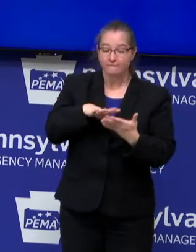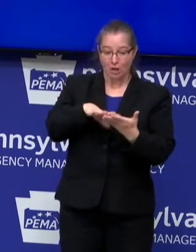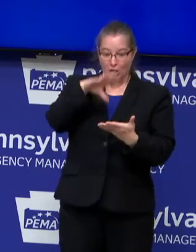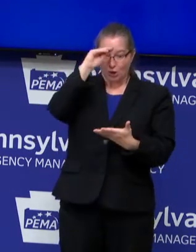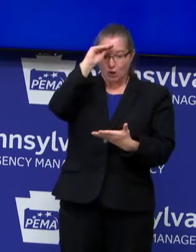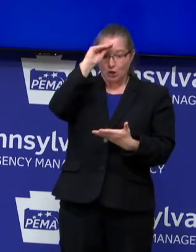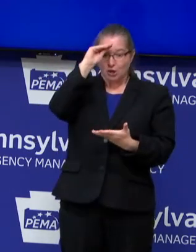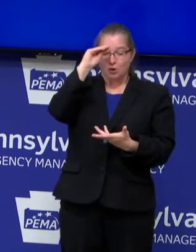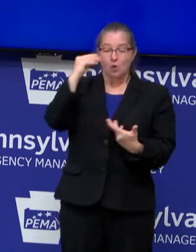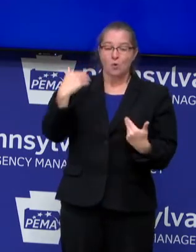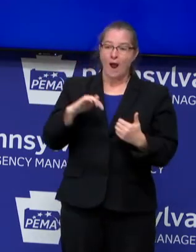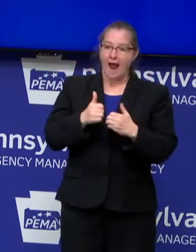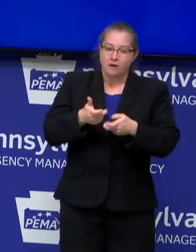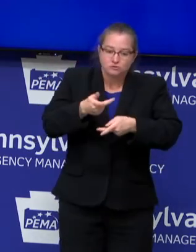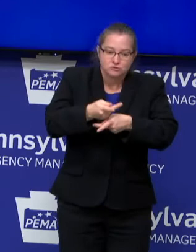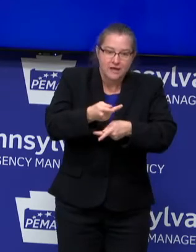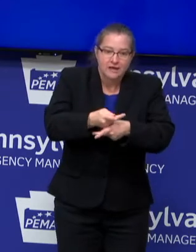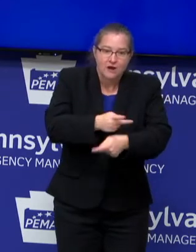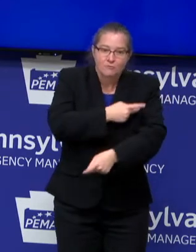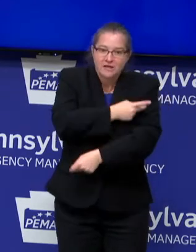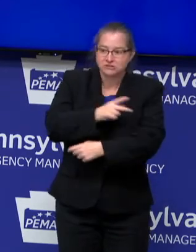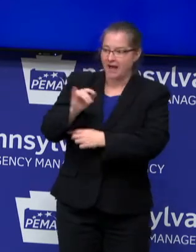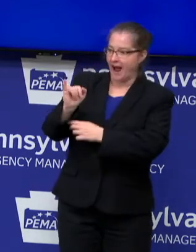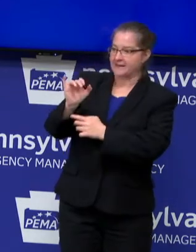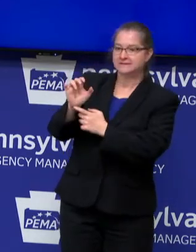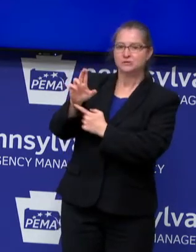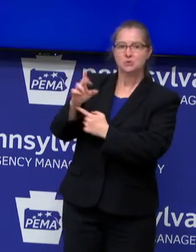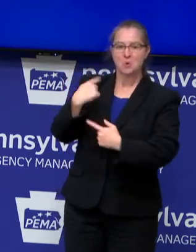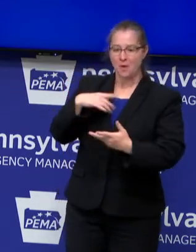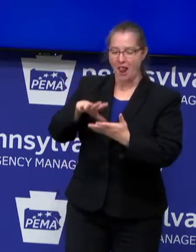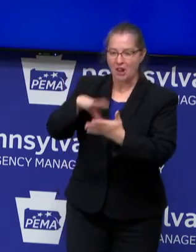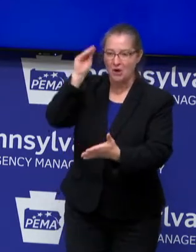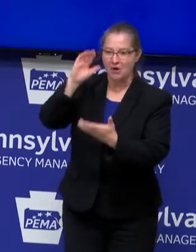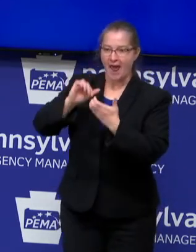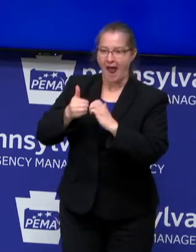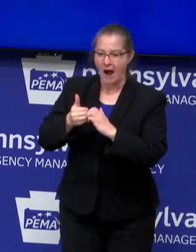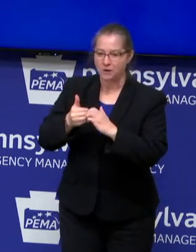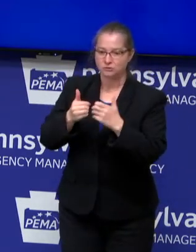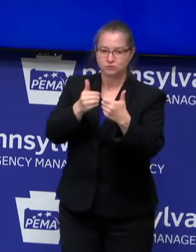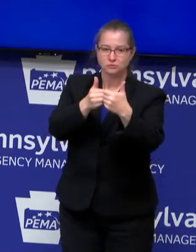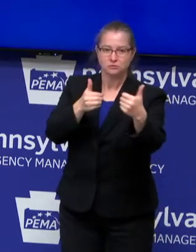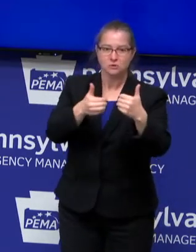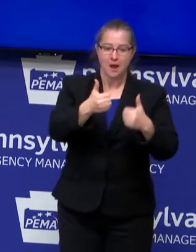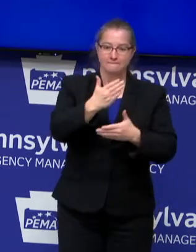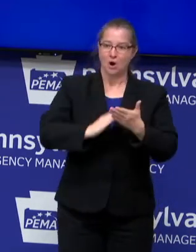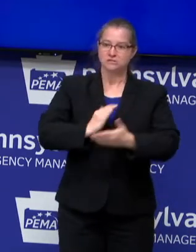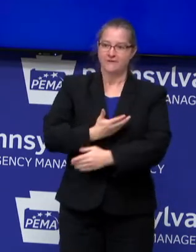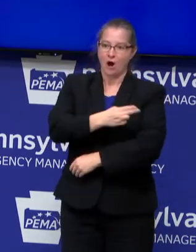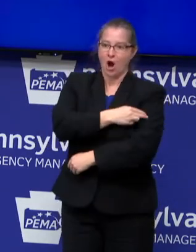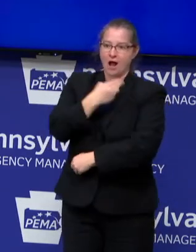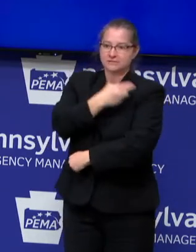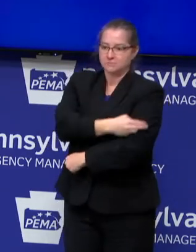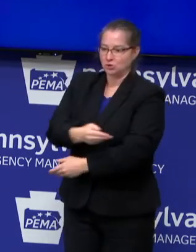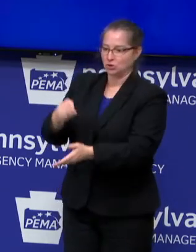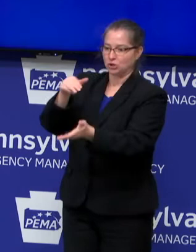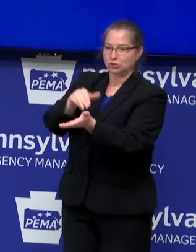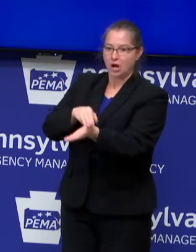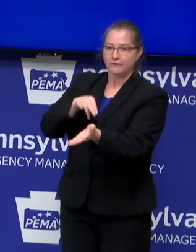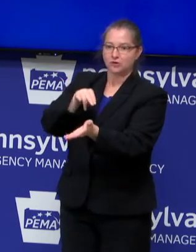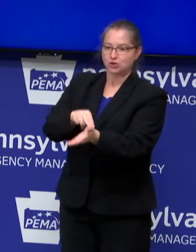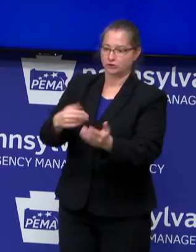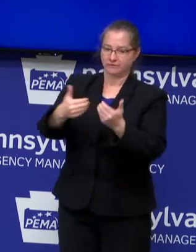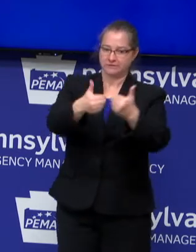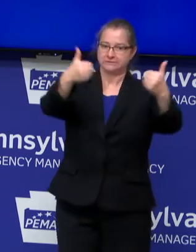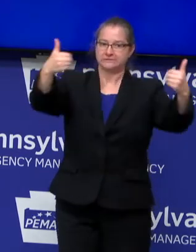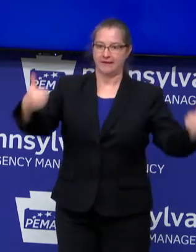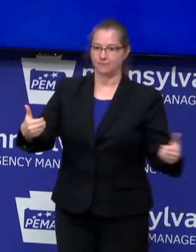how to care for patients in an ICU. We learned how to segregate out parts of our hospital and healthcare so that we have COVID units that are